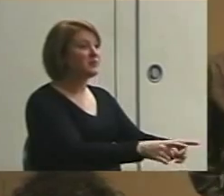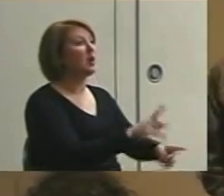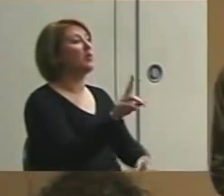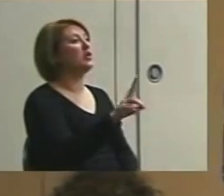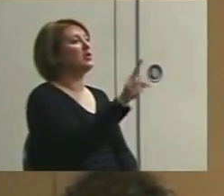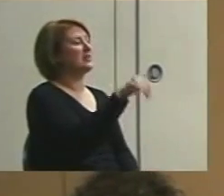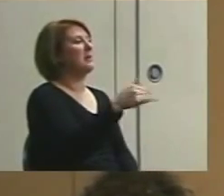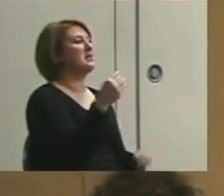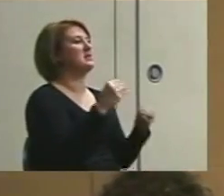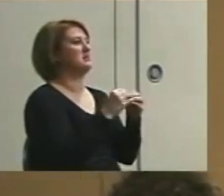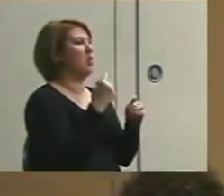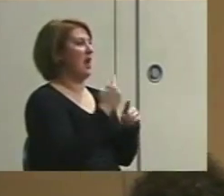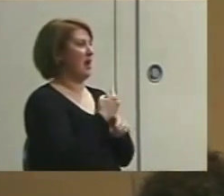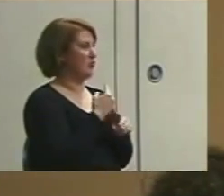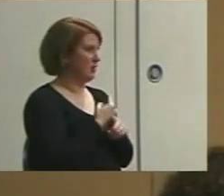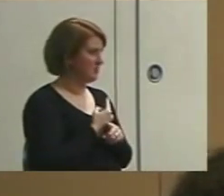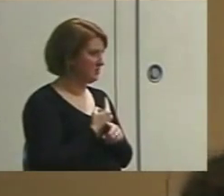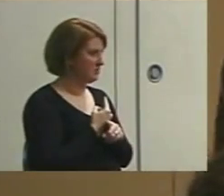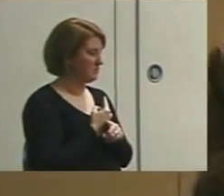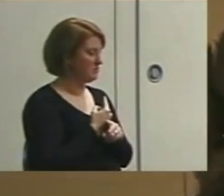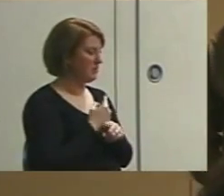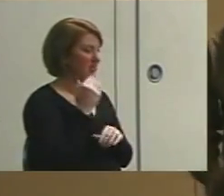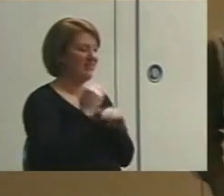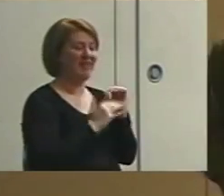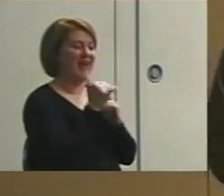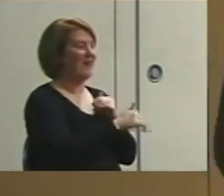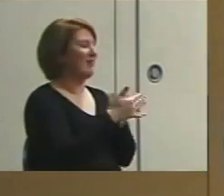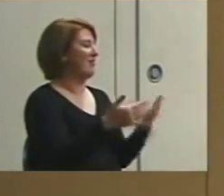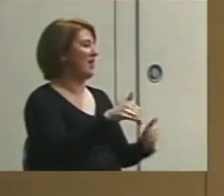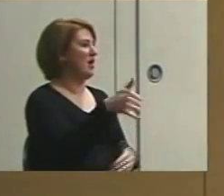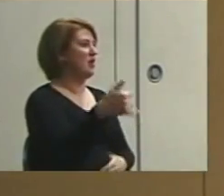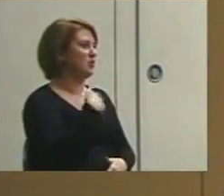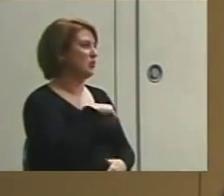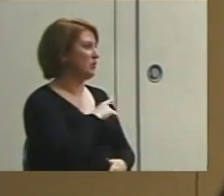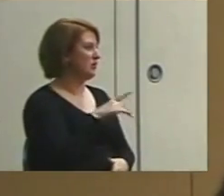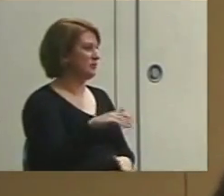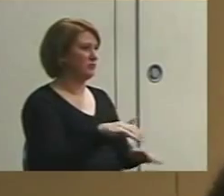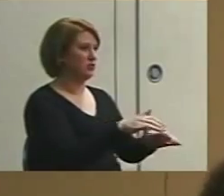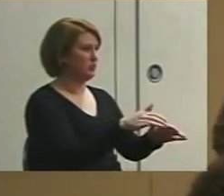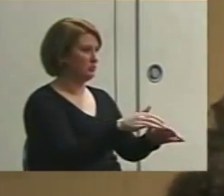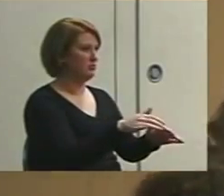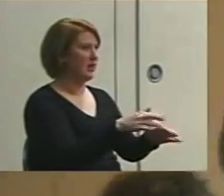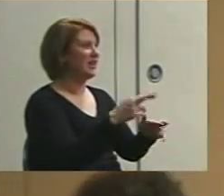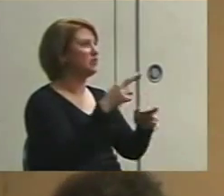far more accurate than anything else we do. We can get reliability on it.